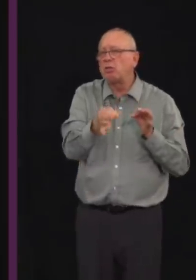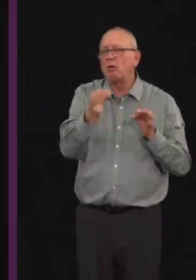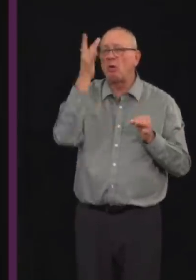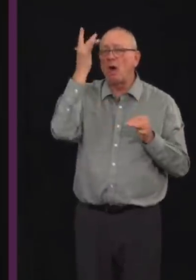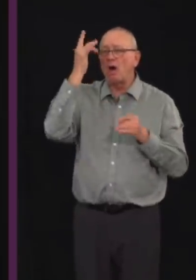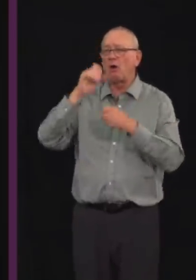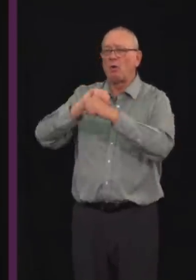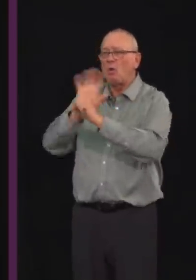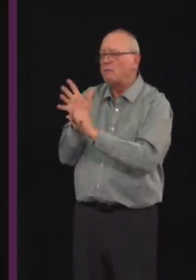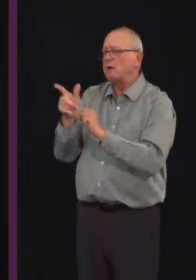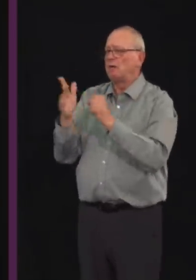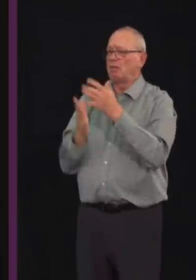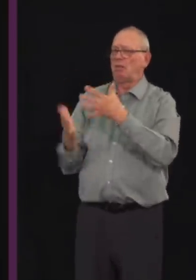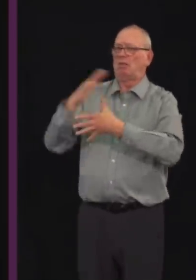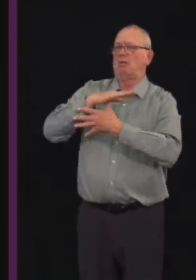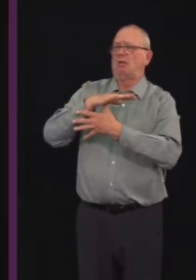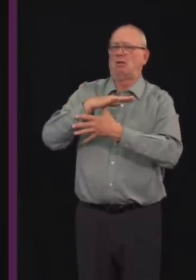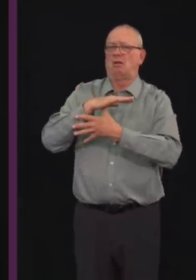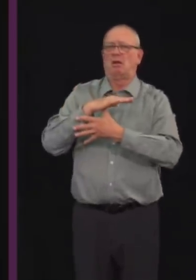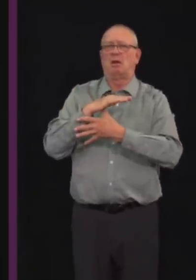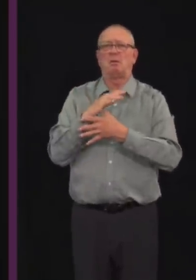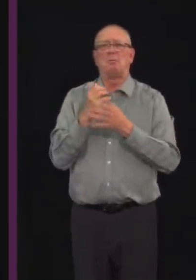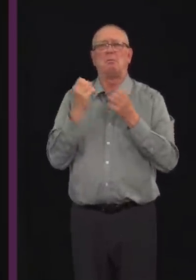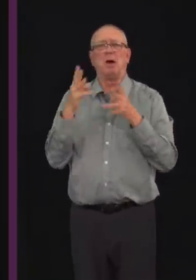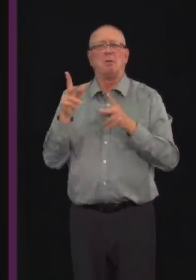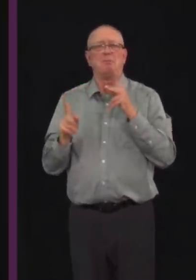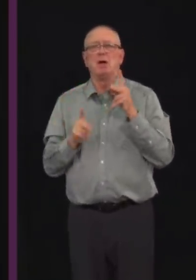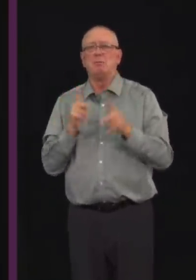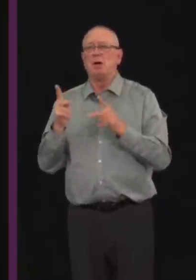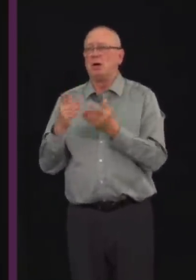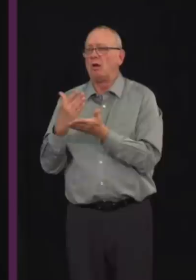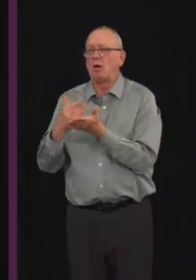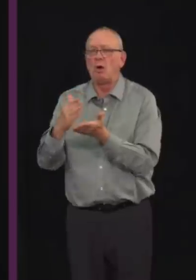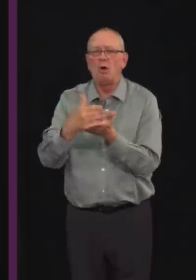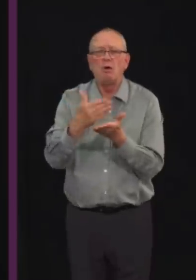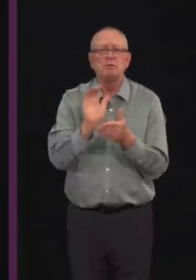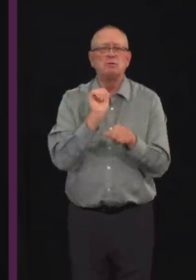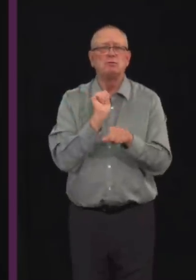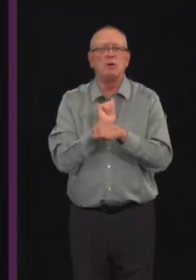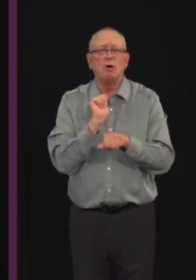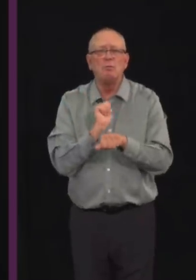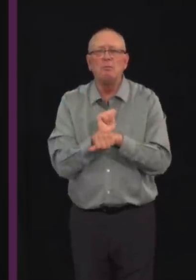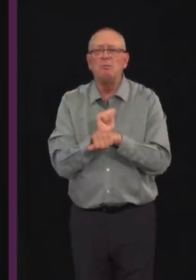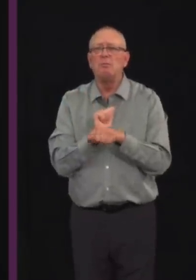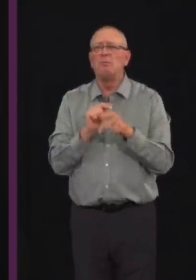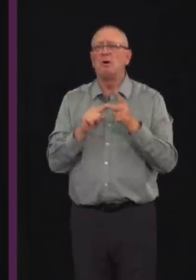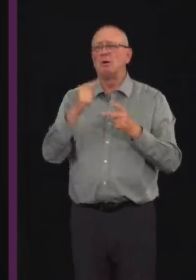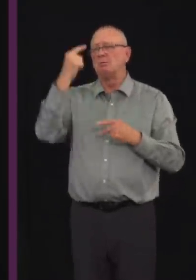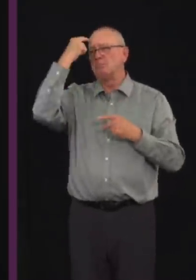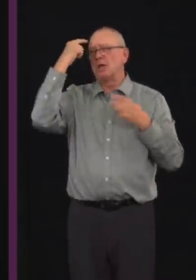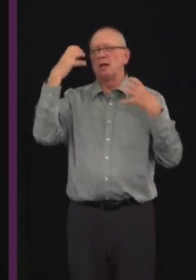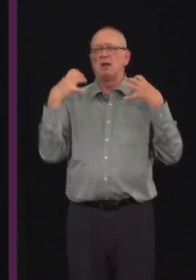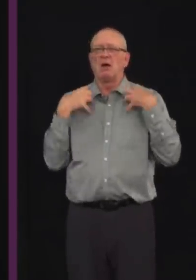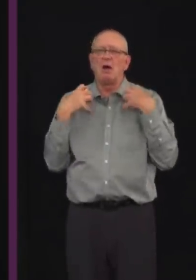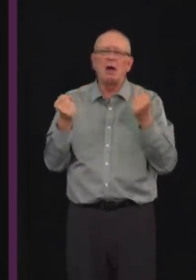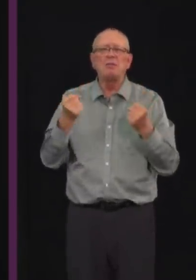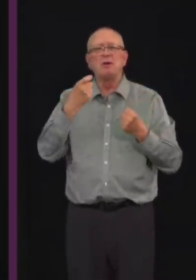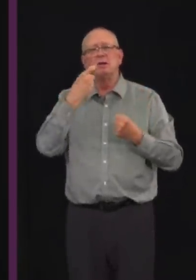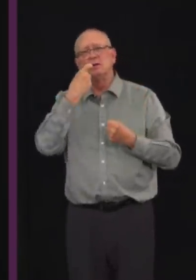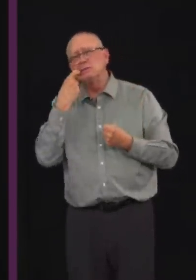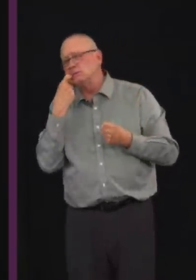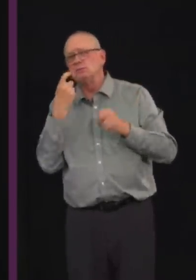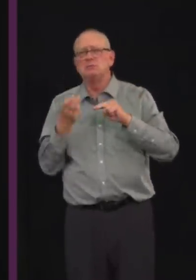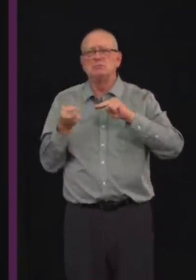fighting addiction or mental illness who lost hope in the future. Easing restrictions and reopening our economy even further is